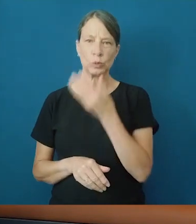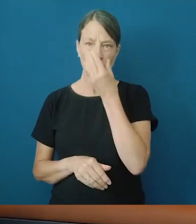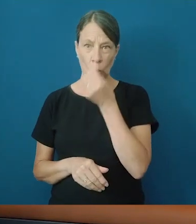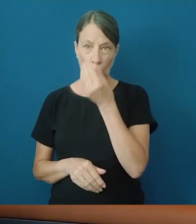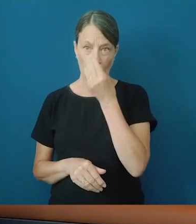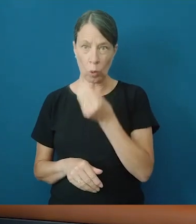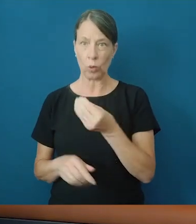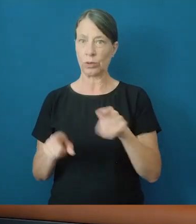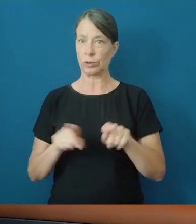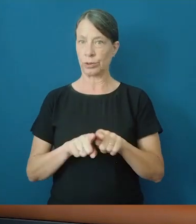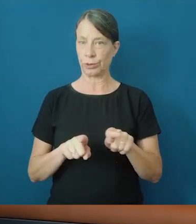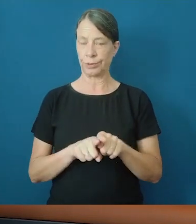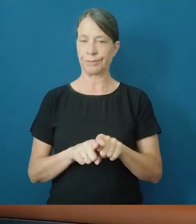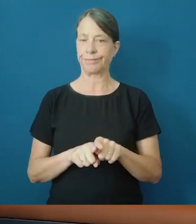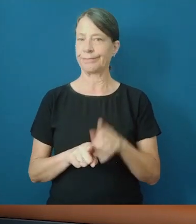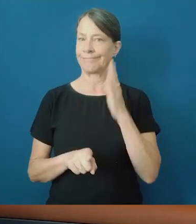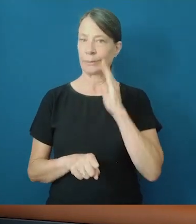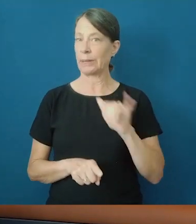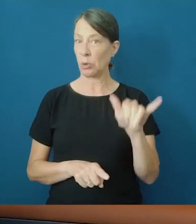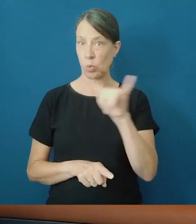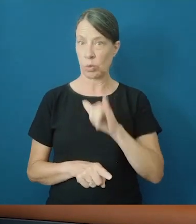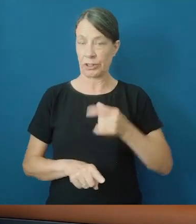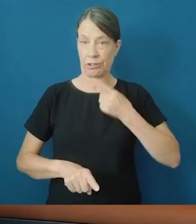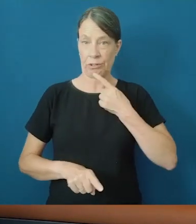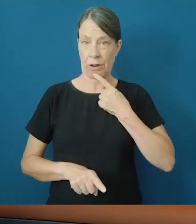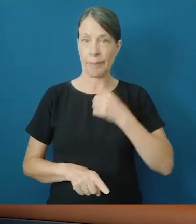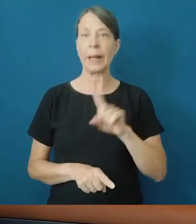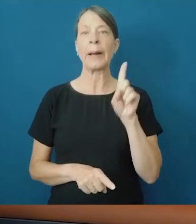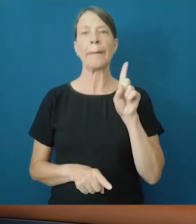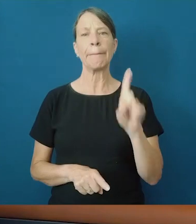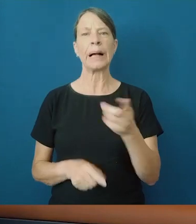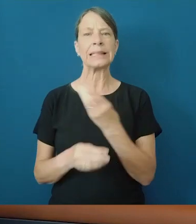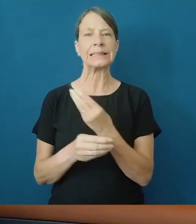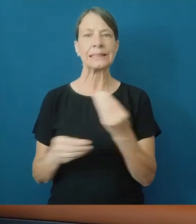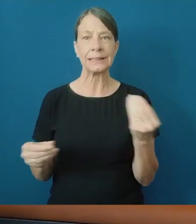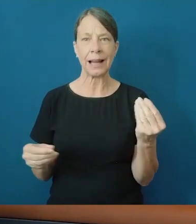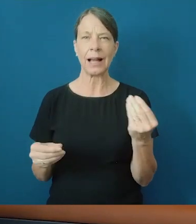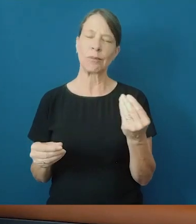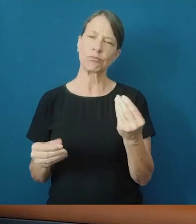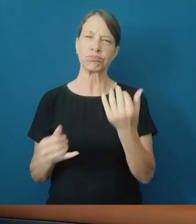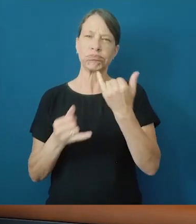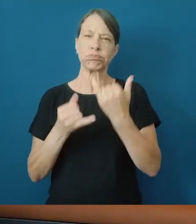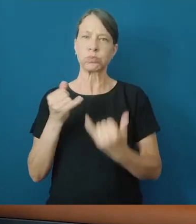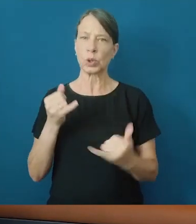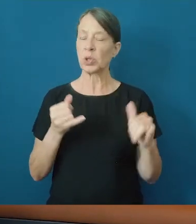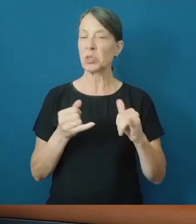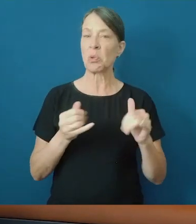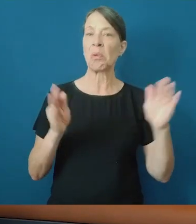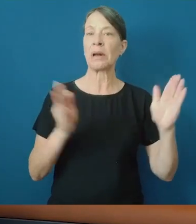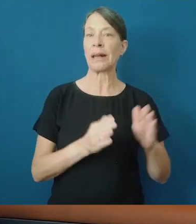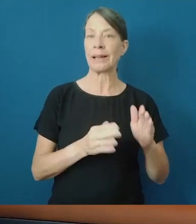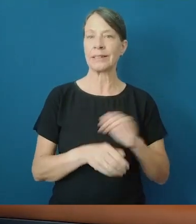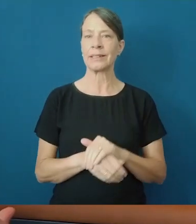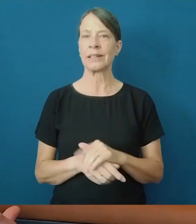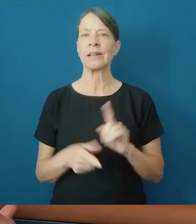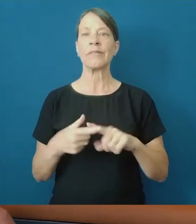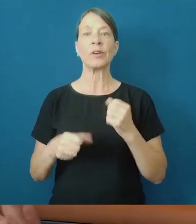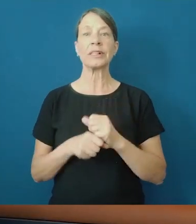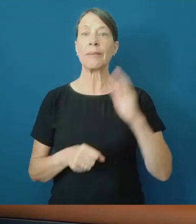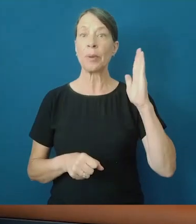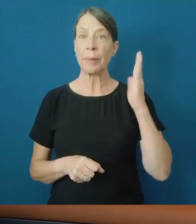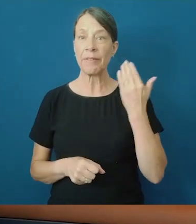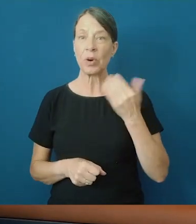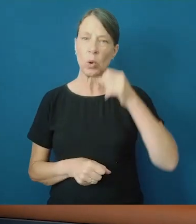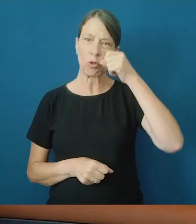flu that are still the main symptoms for COVID-19 regardless of the variant. But it is true that some symptoms like runny nose that were more